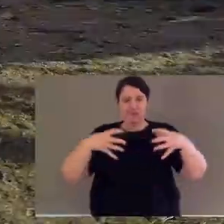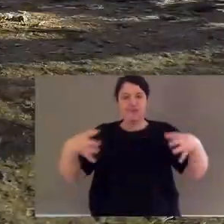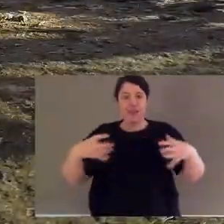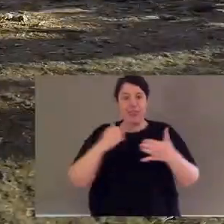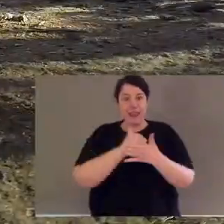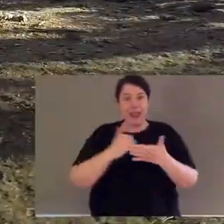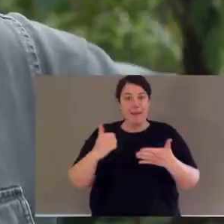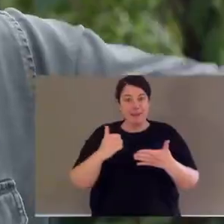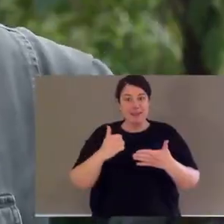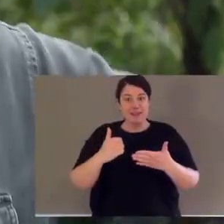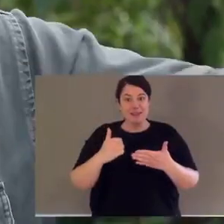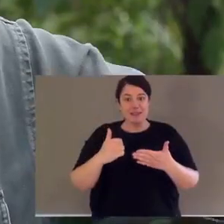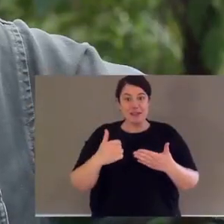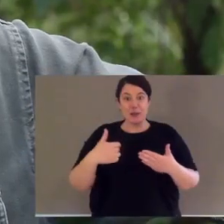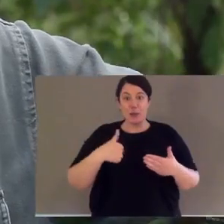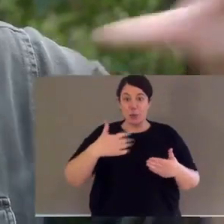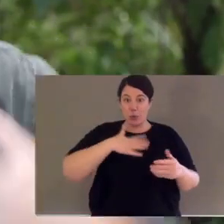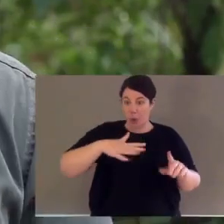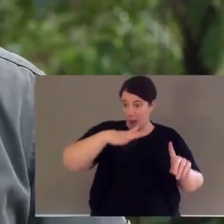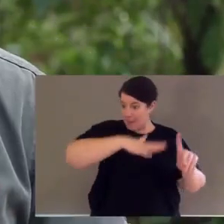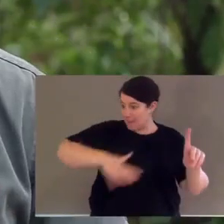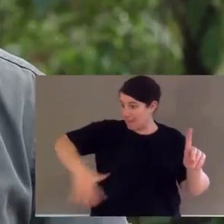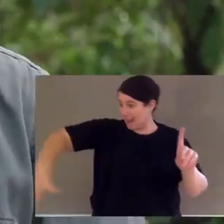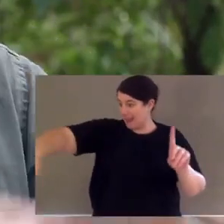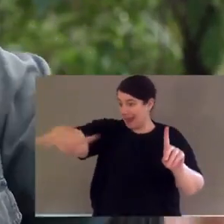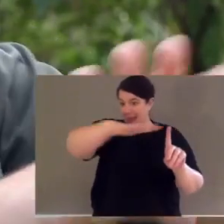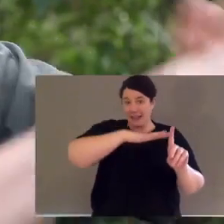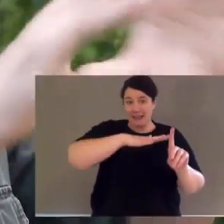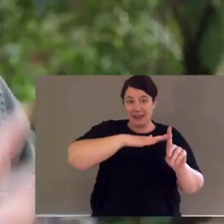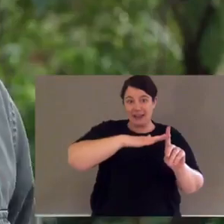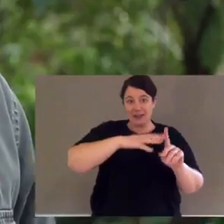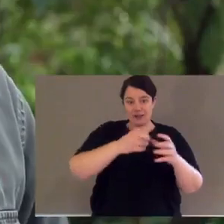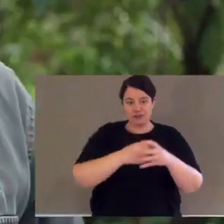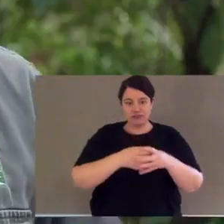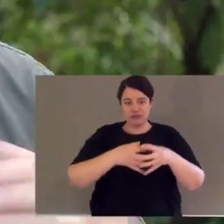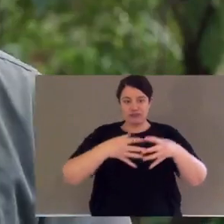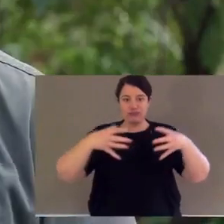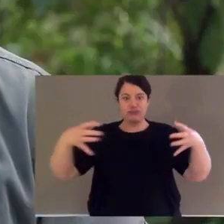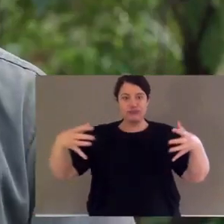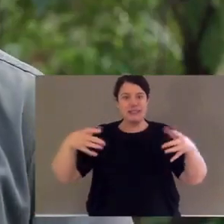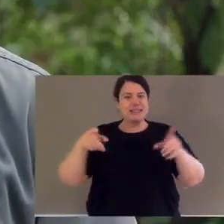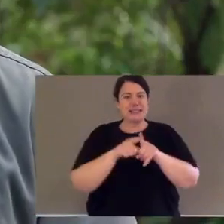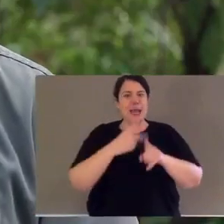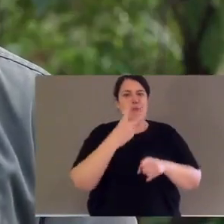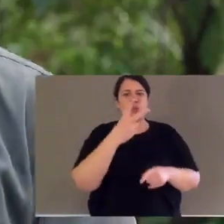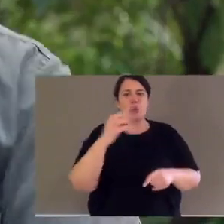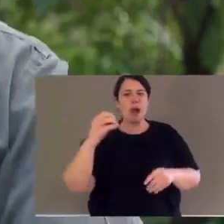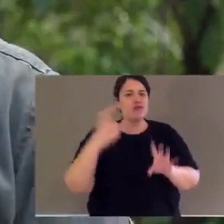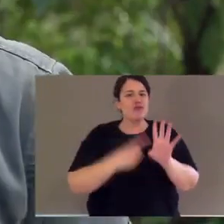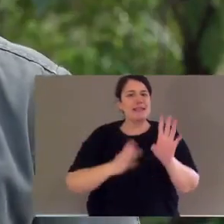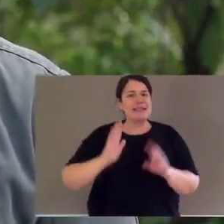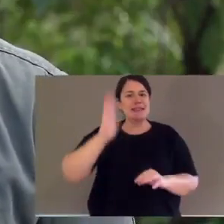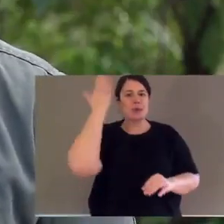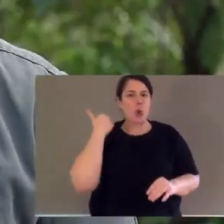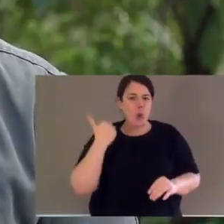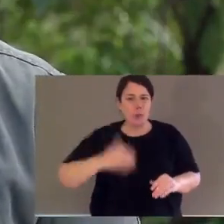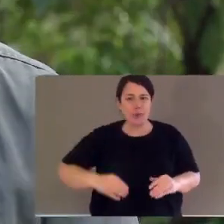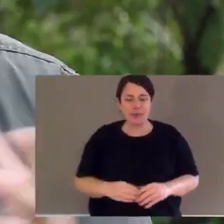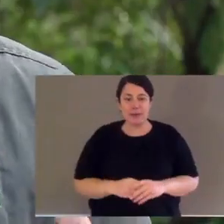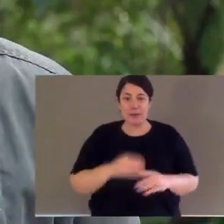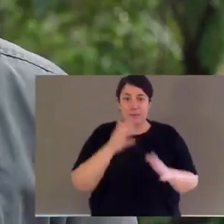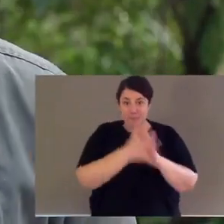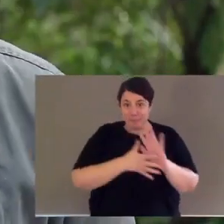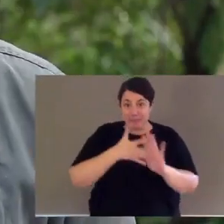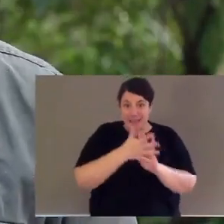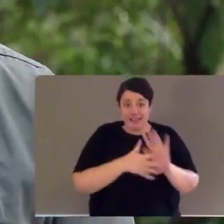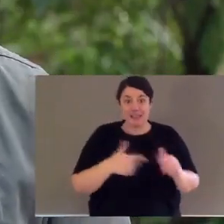species. We want to return our sanctuaries, big parts of the Barringtons, to what they were 200 years ago. And what